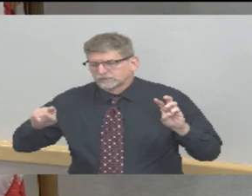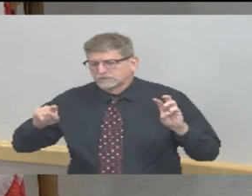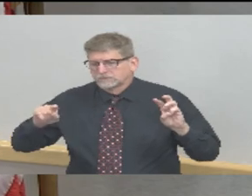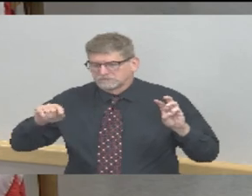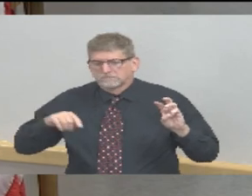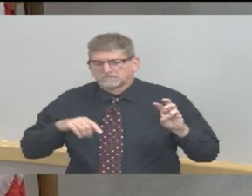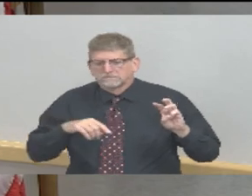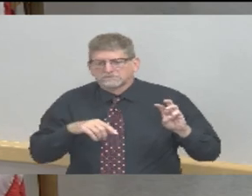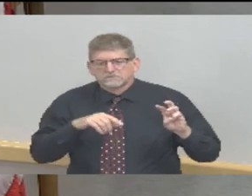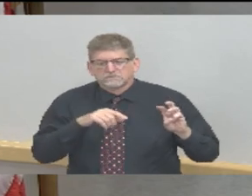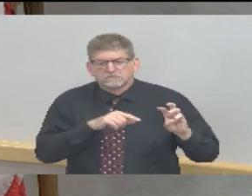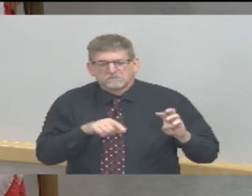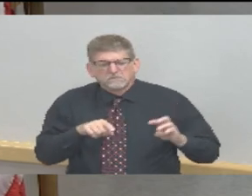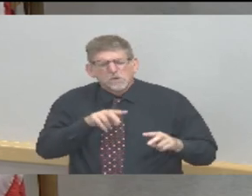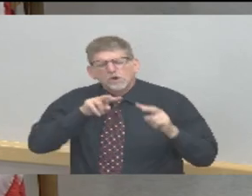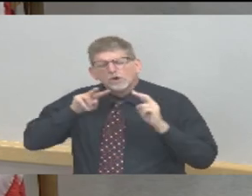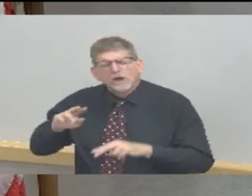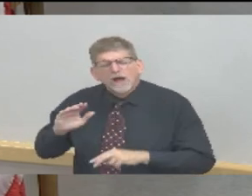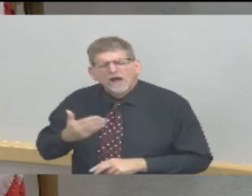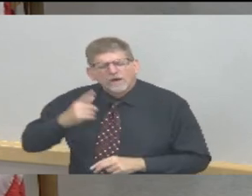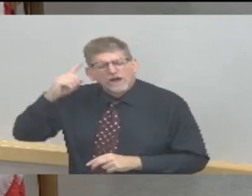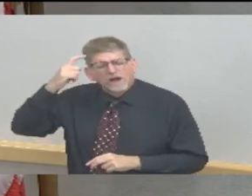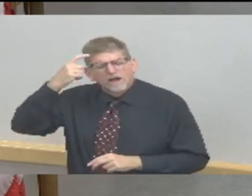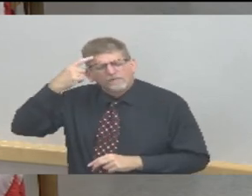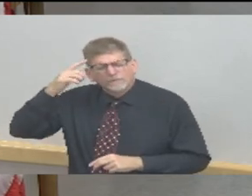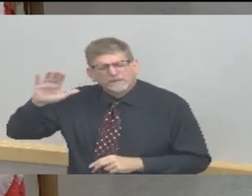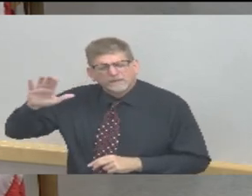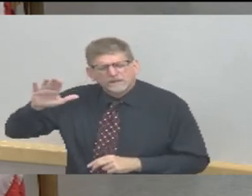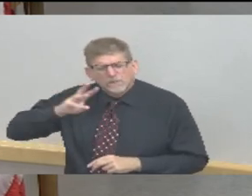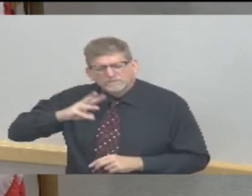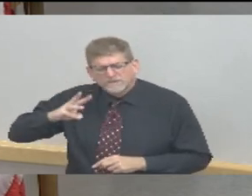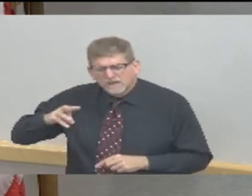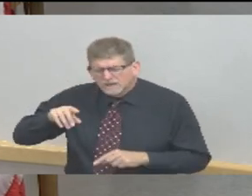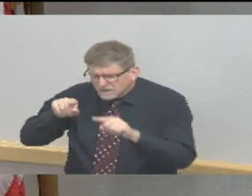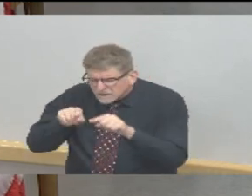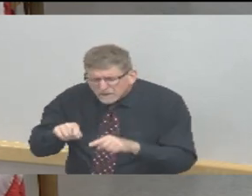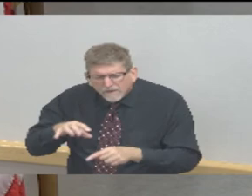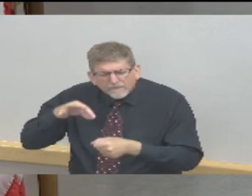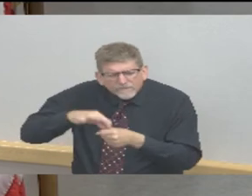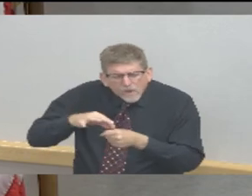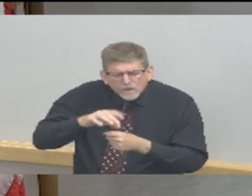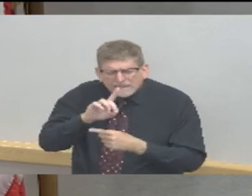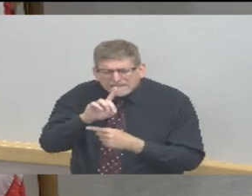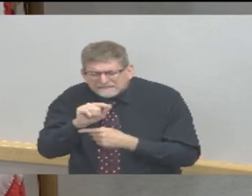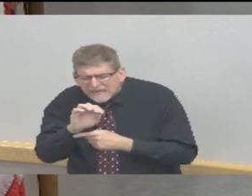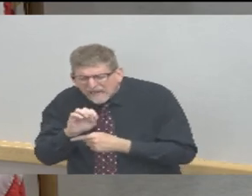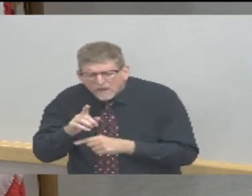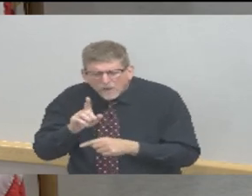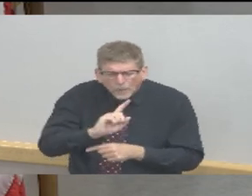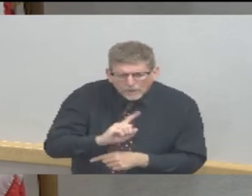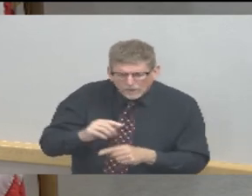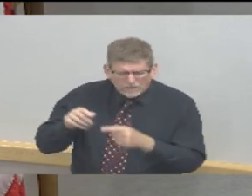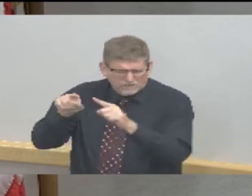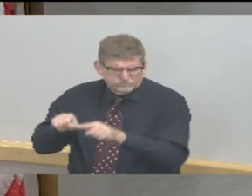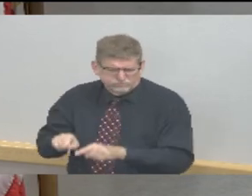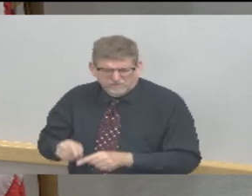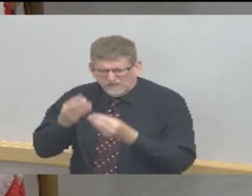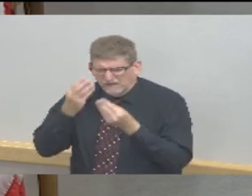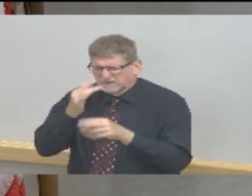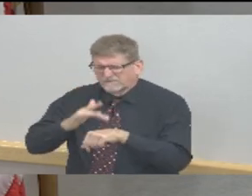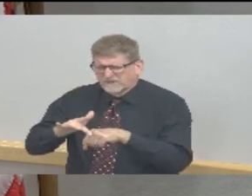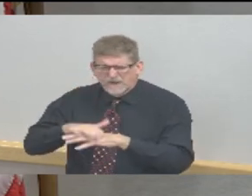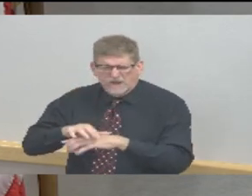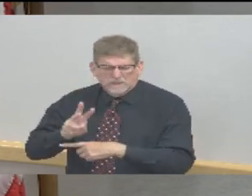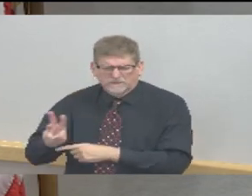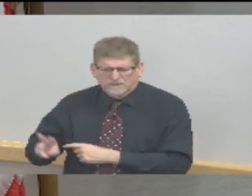found on the Tippecanoe County government, both the website and our Facebook page if you have any questions about that. It's